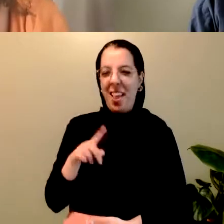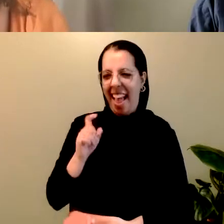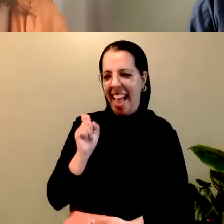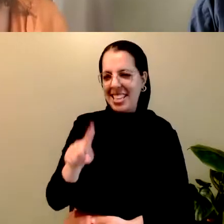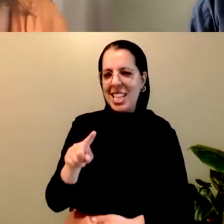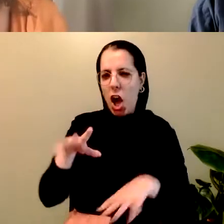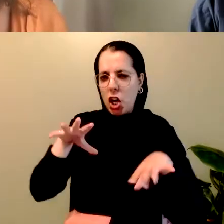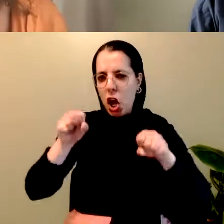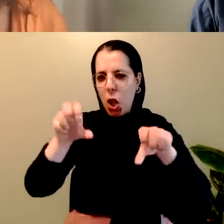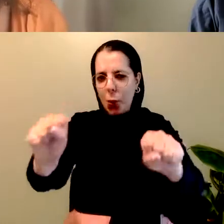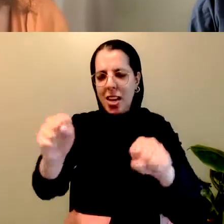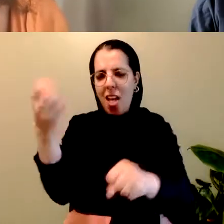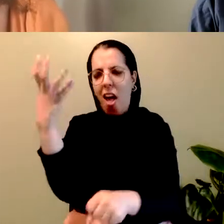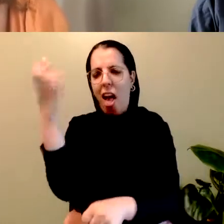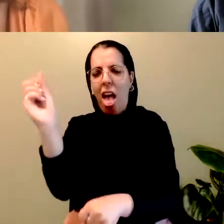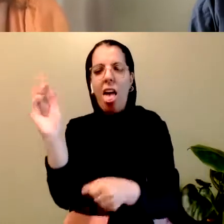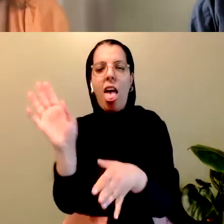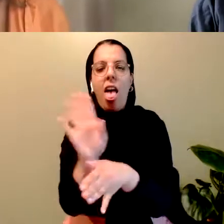safe for Indigenous people?